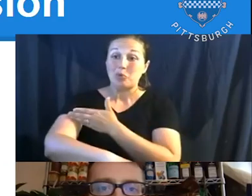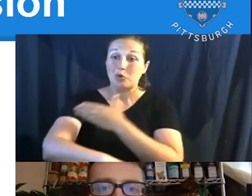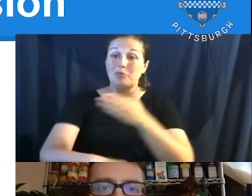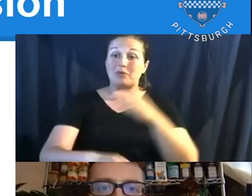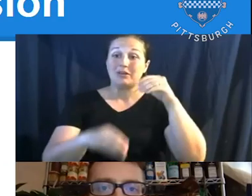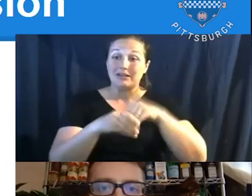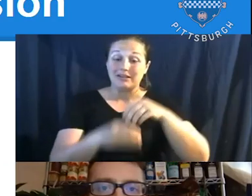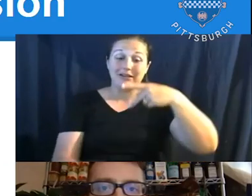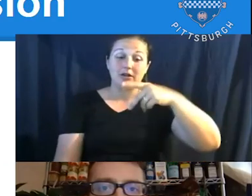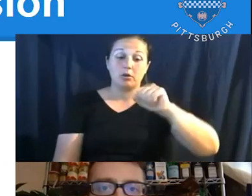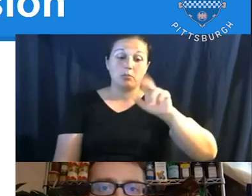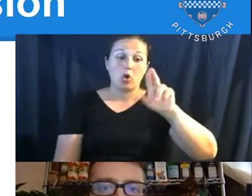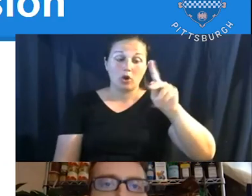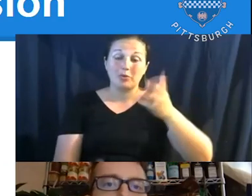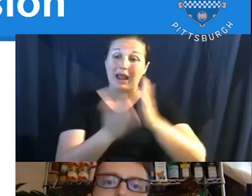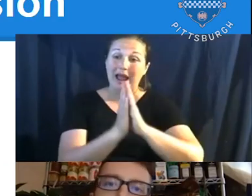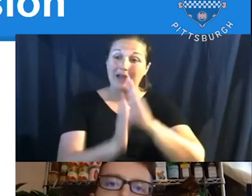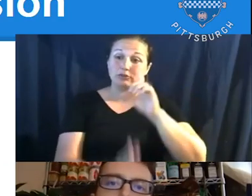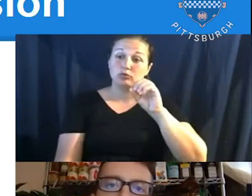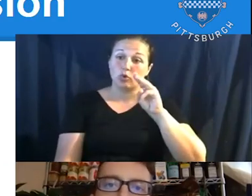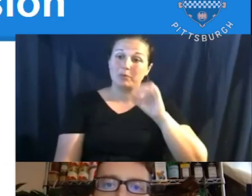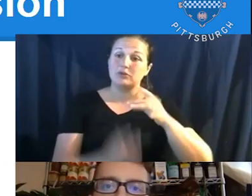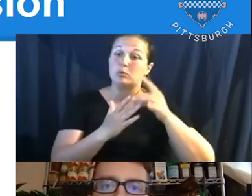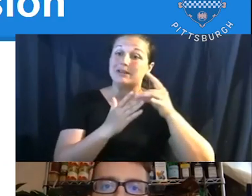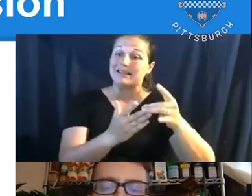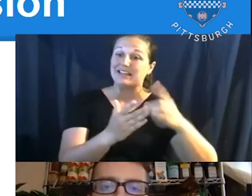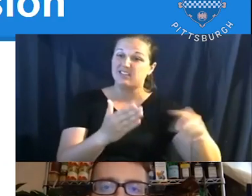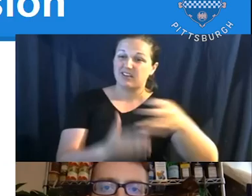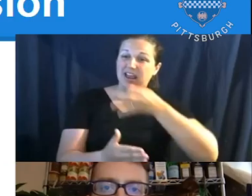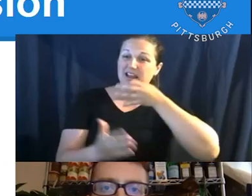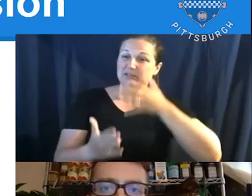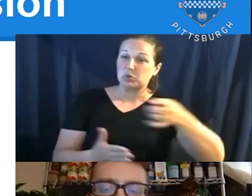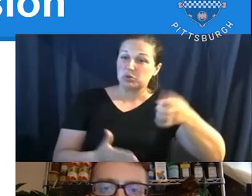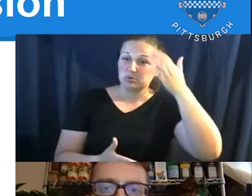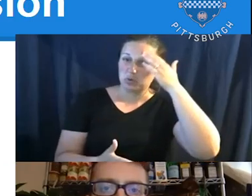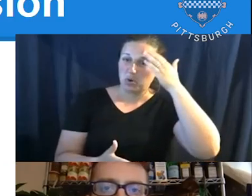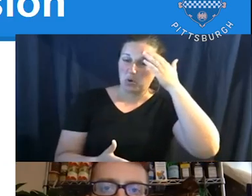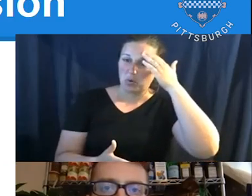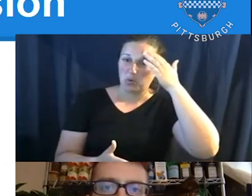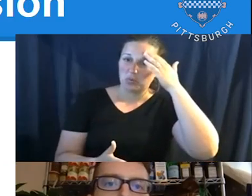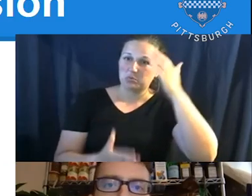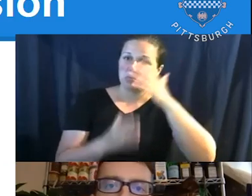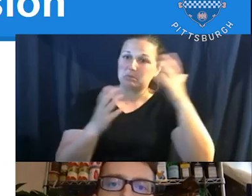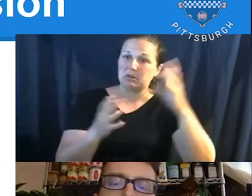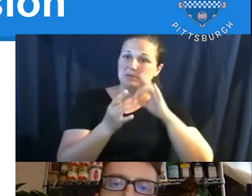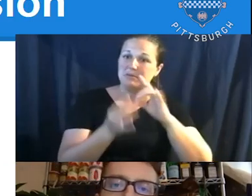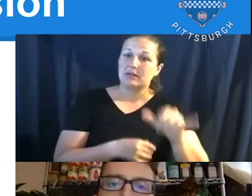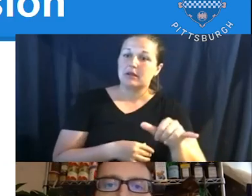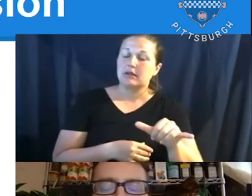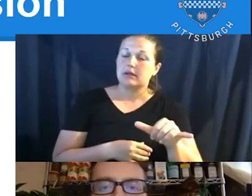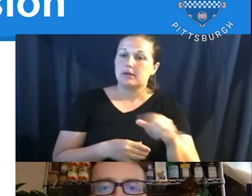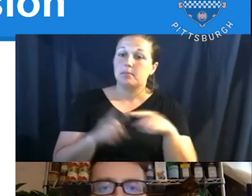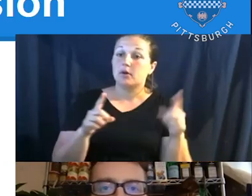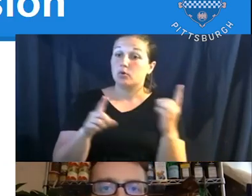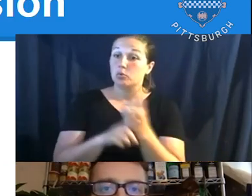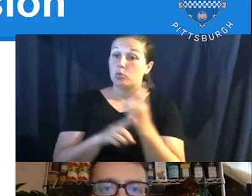Domi to kind of lead and provide their expertise in that because they are, um, you know, the mobility expert, but like the regular, um,